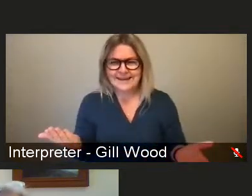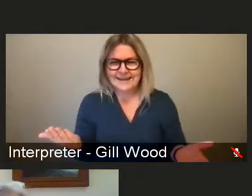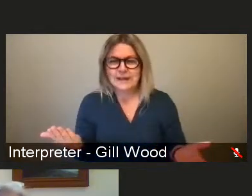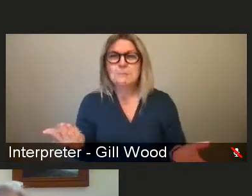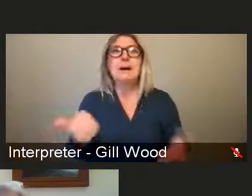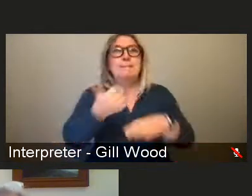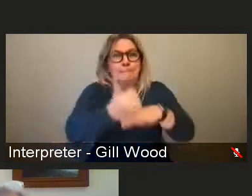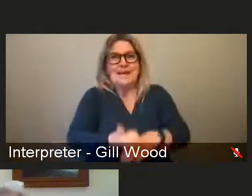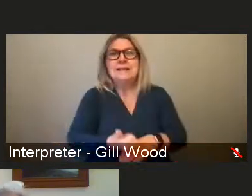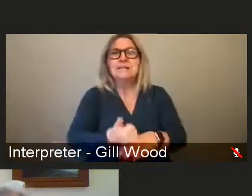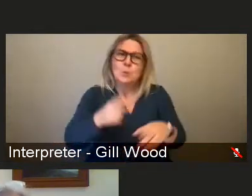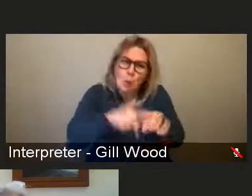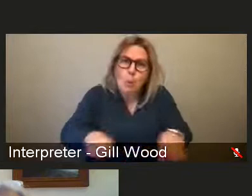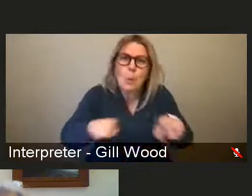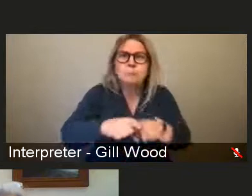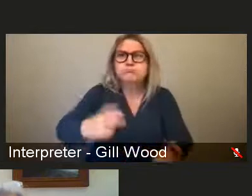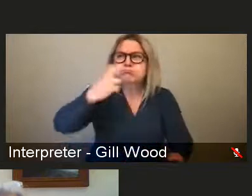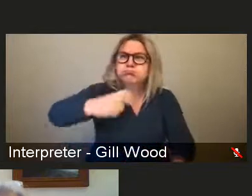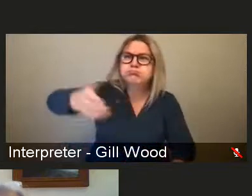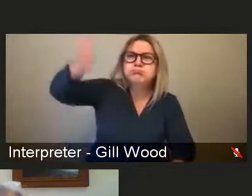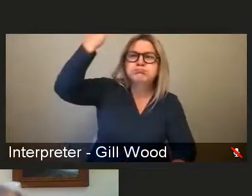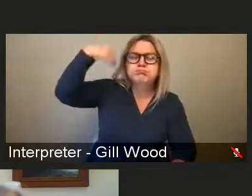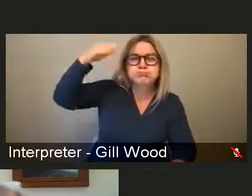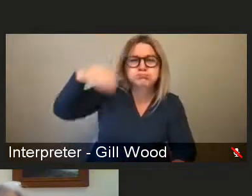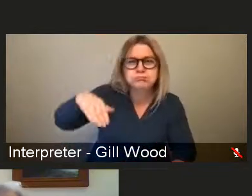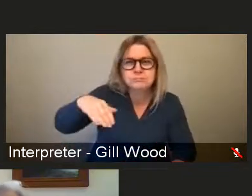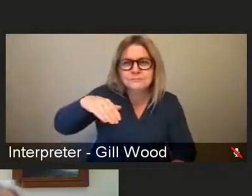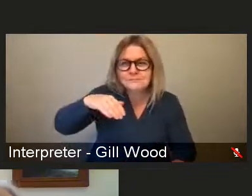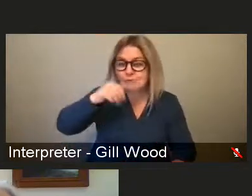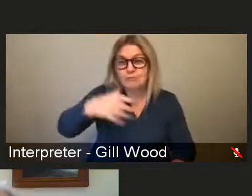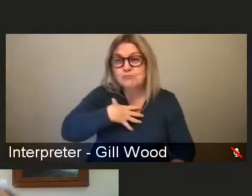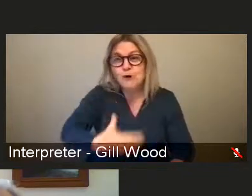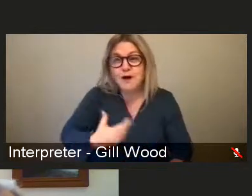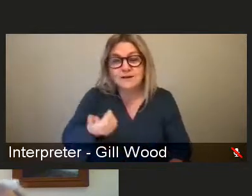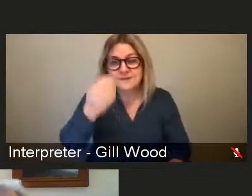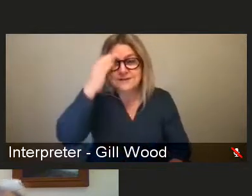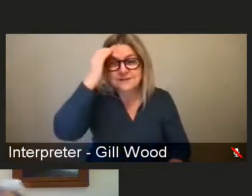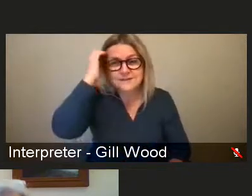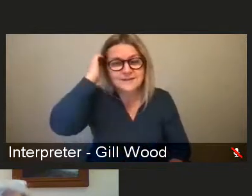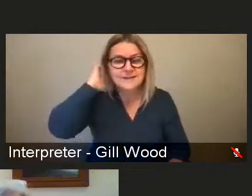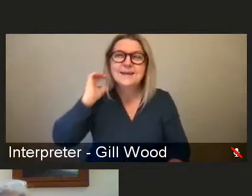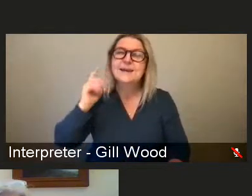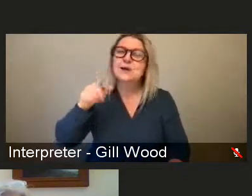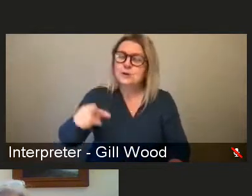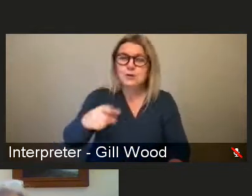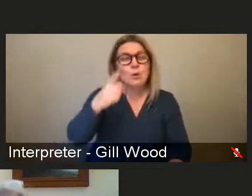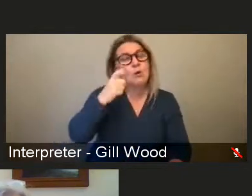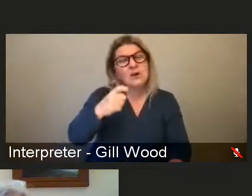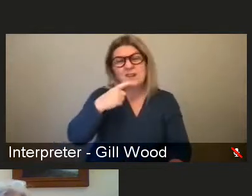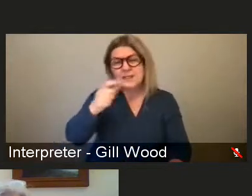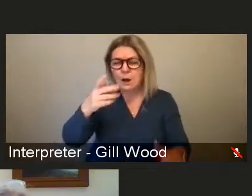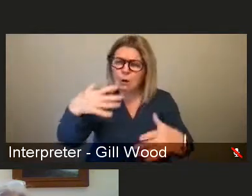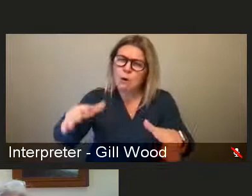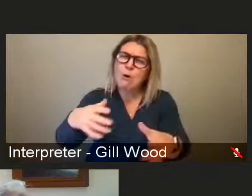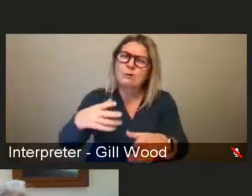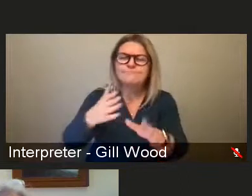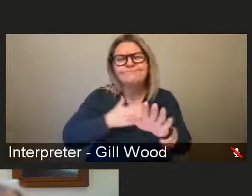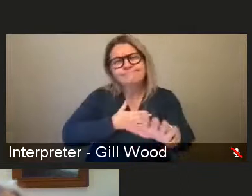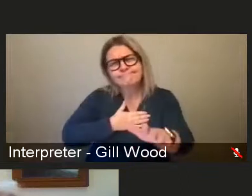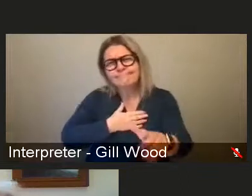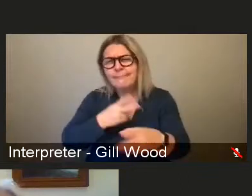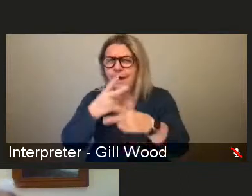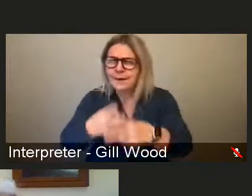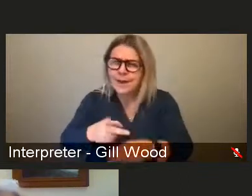surprise. So the reality for me is, you can continue saying to women how much you care and how much you want to see this